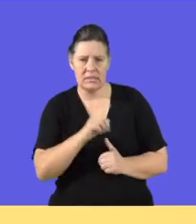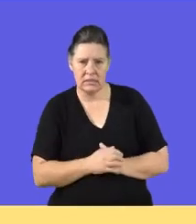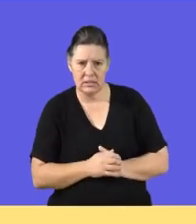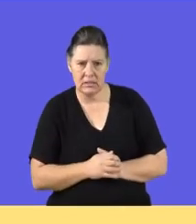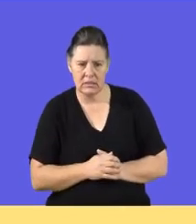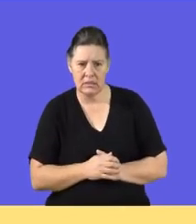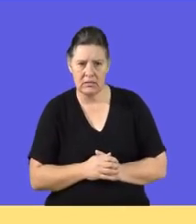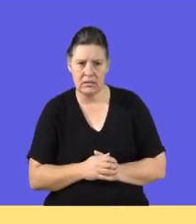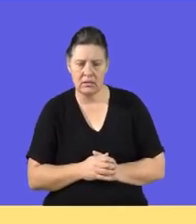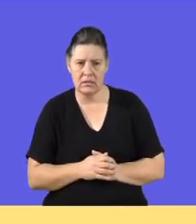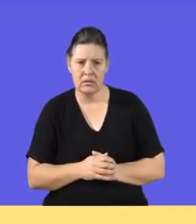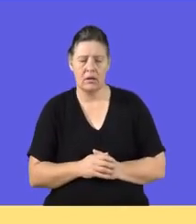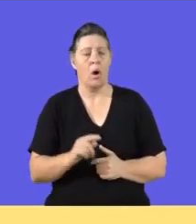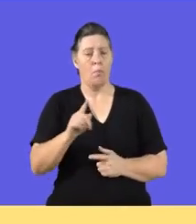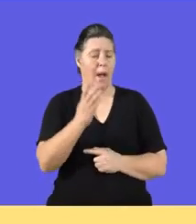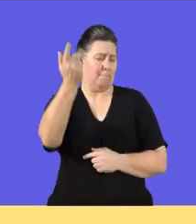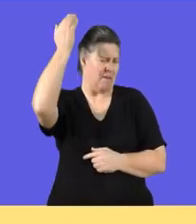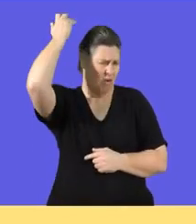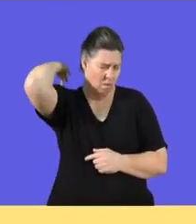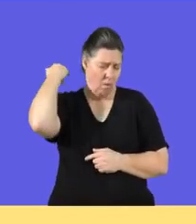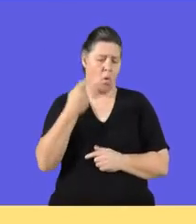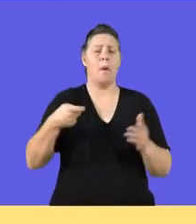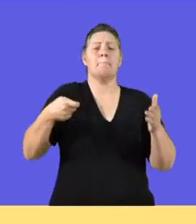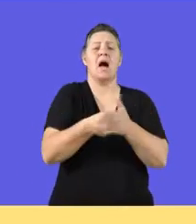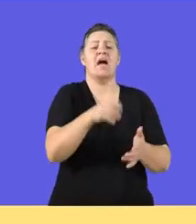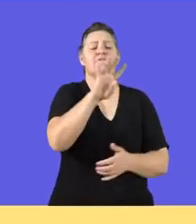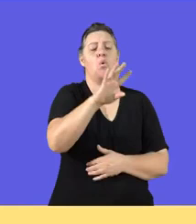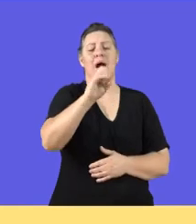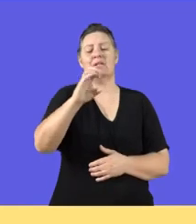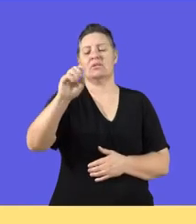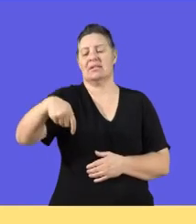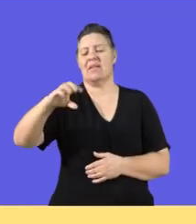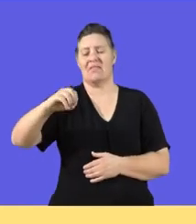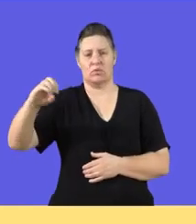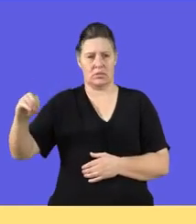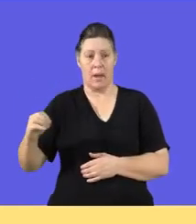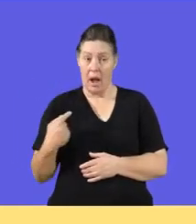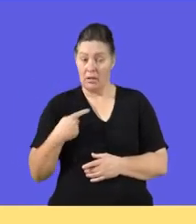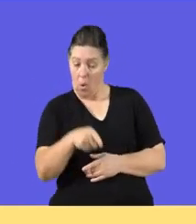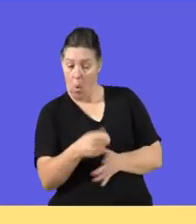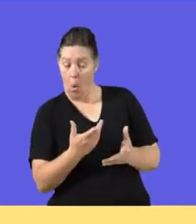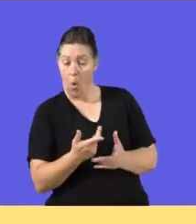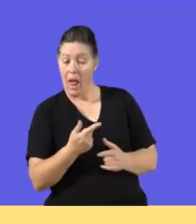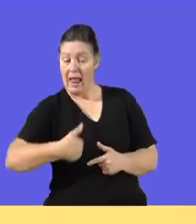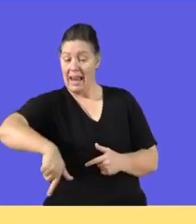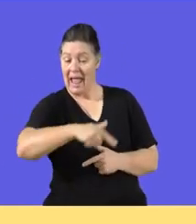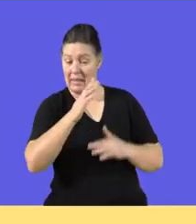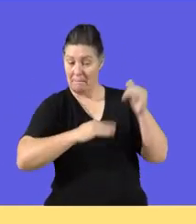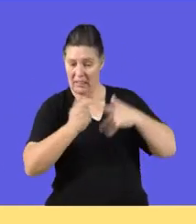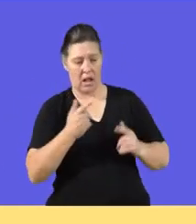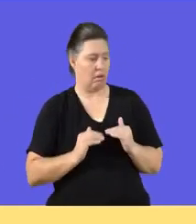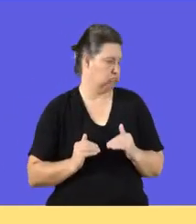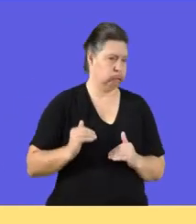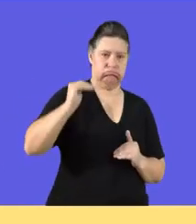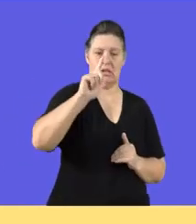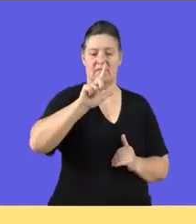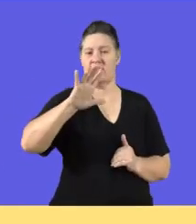What does that mean? The London buildings were bought for 400,000, but we have recently been told that the value of the